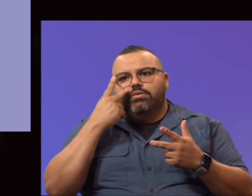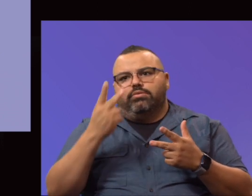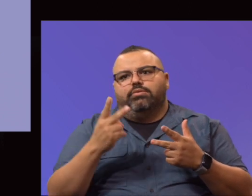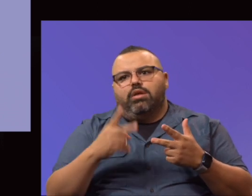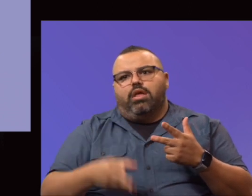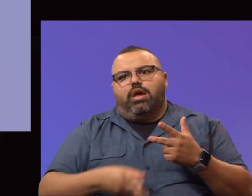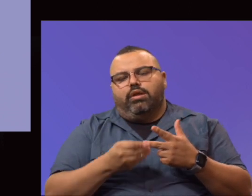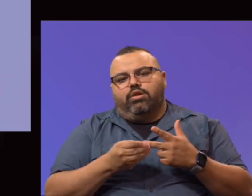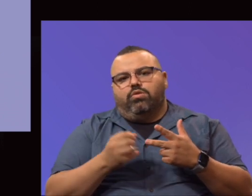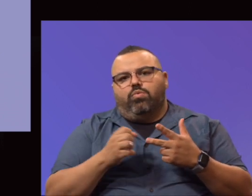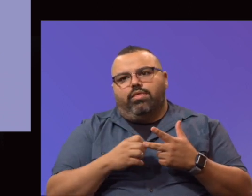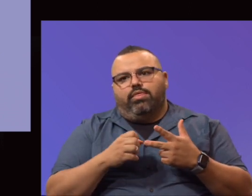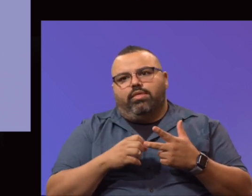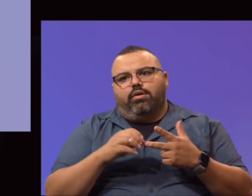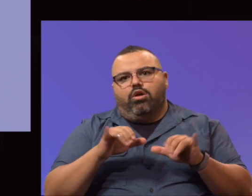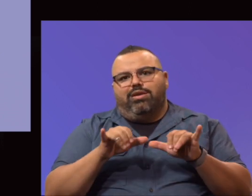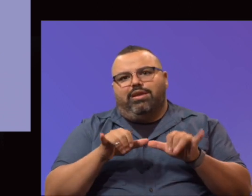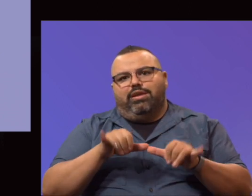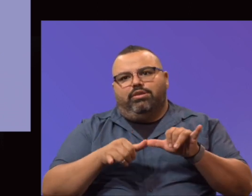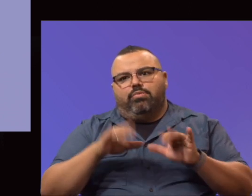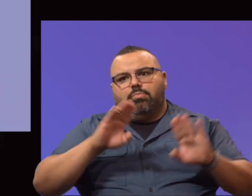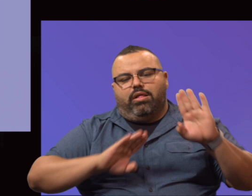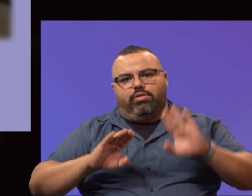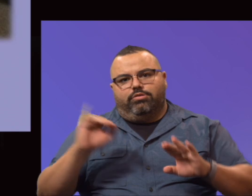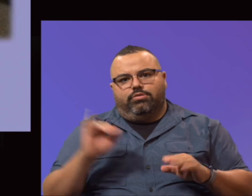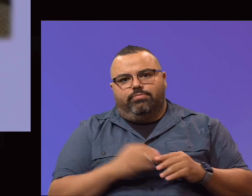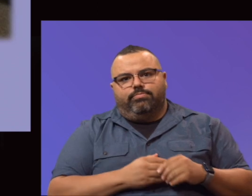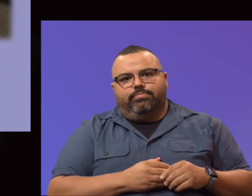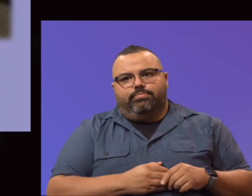additional one on engineering biology as well.